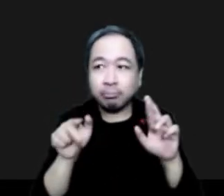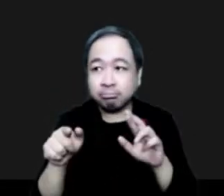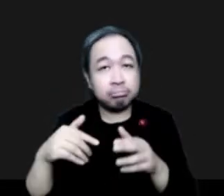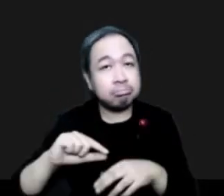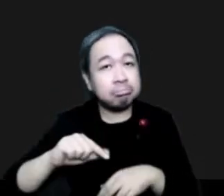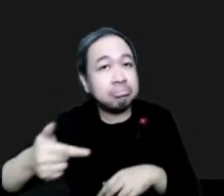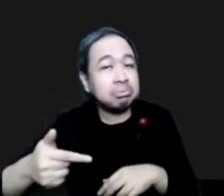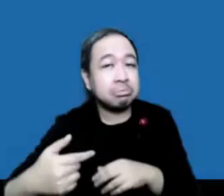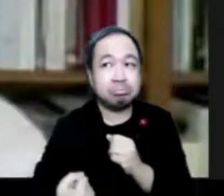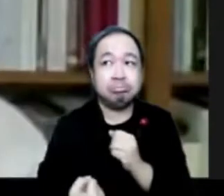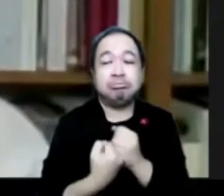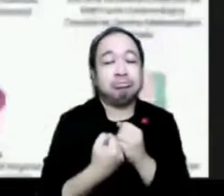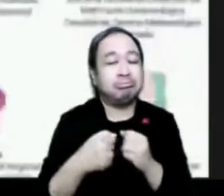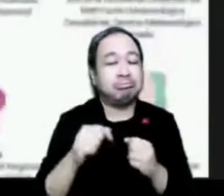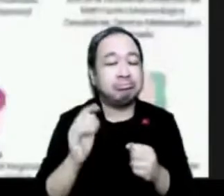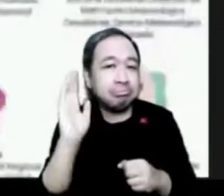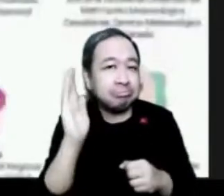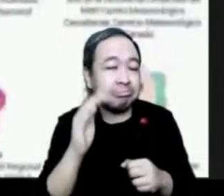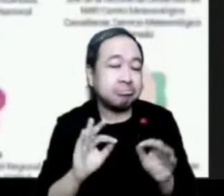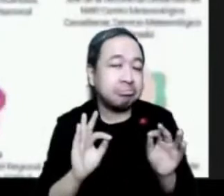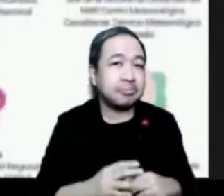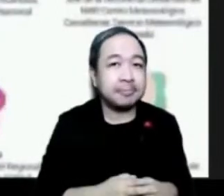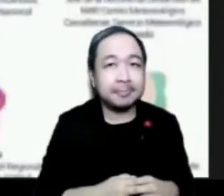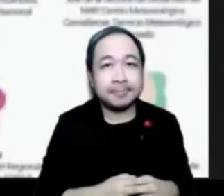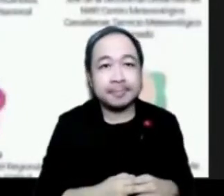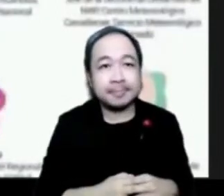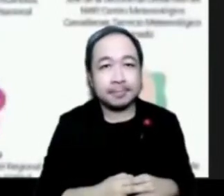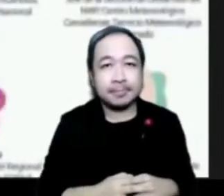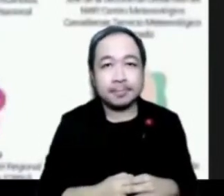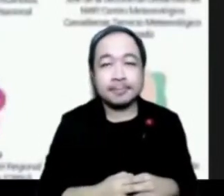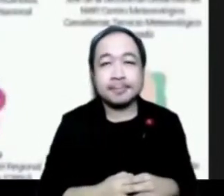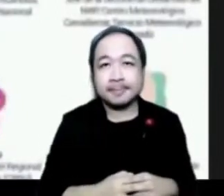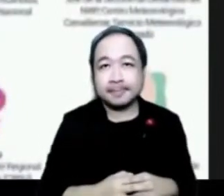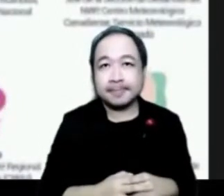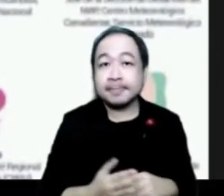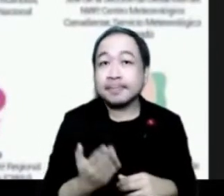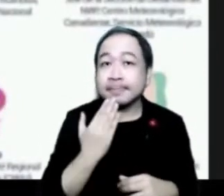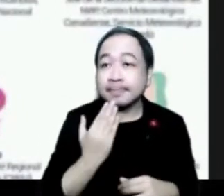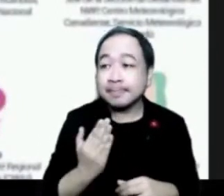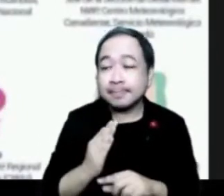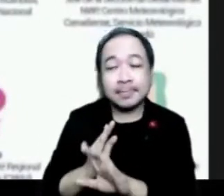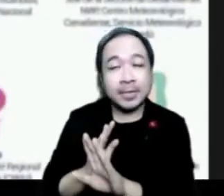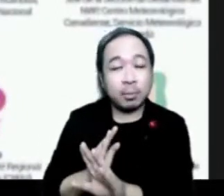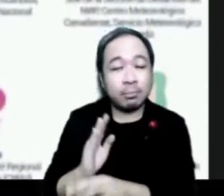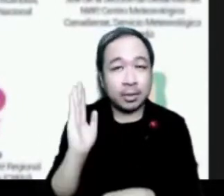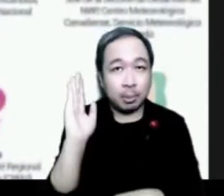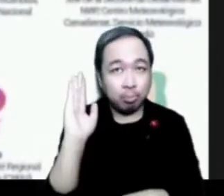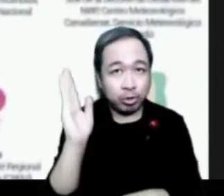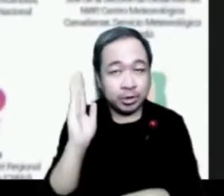Thank you very much, Peter, for your presentation. And I would like to invite